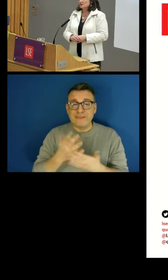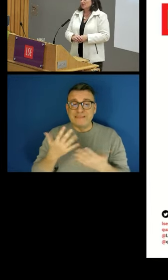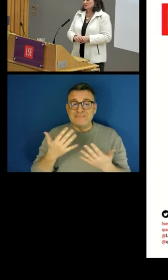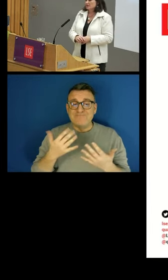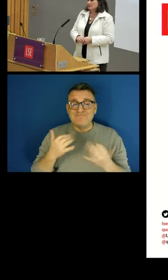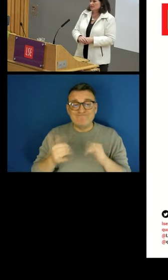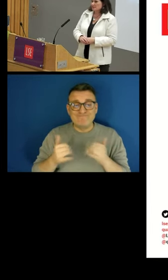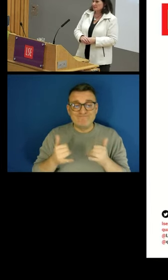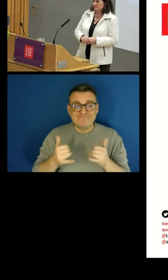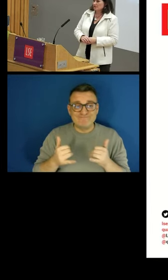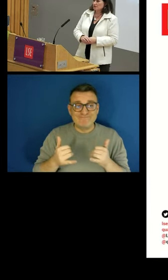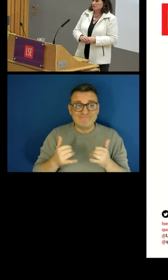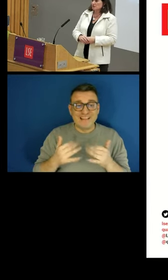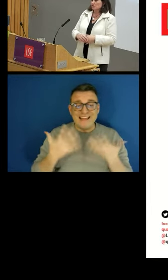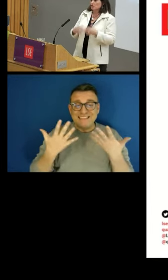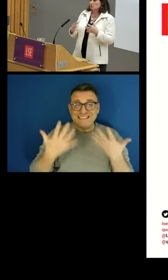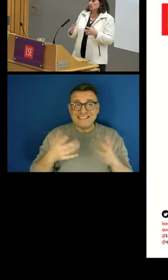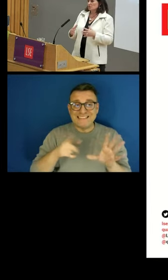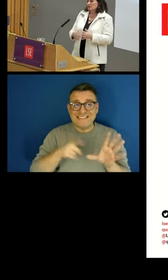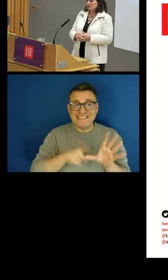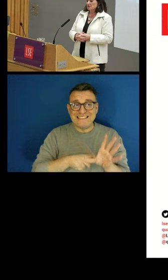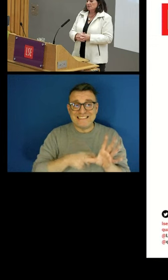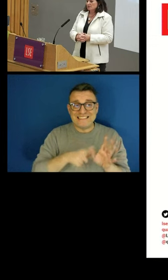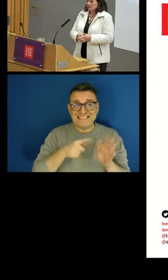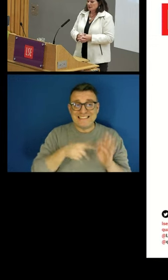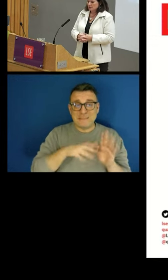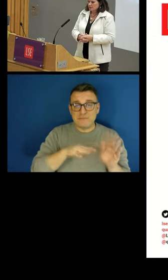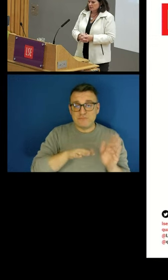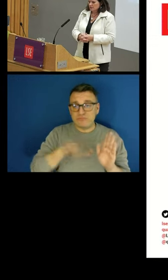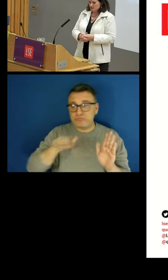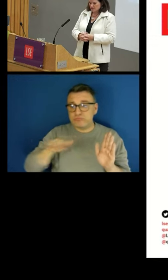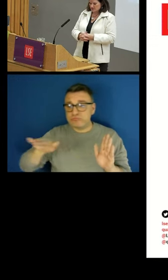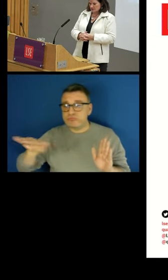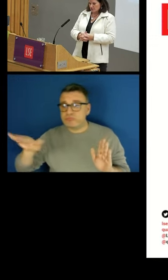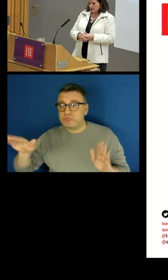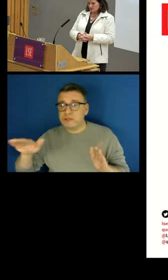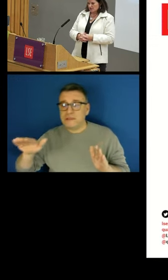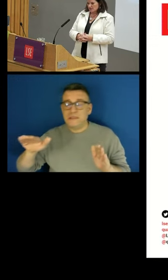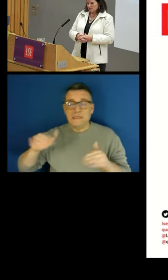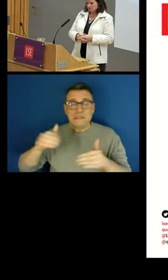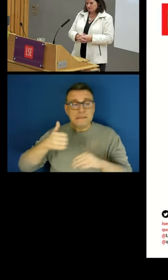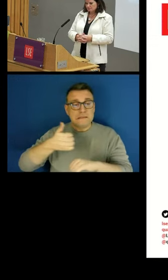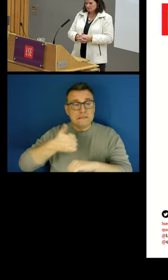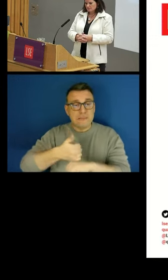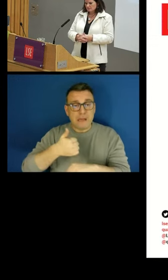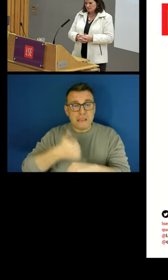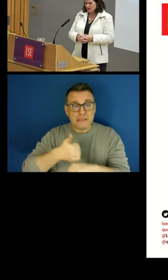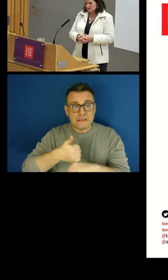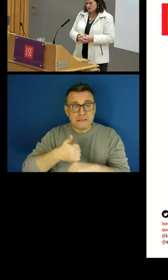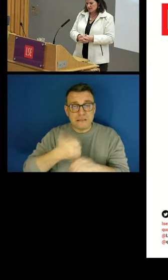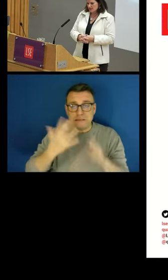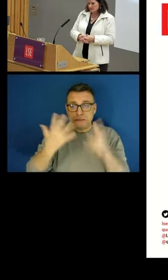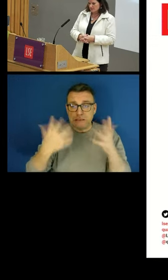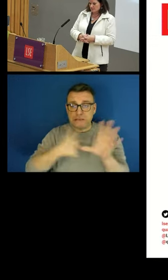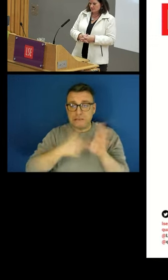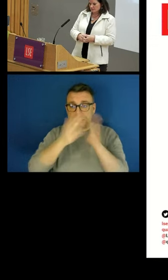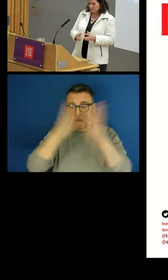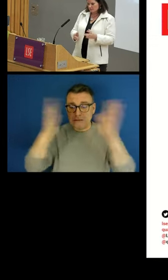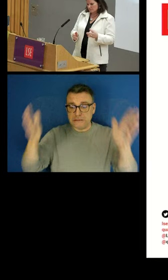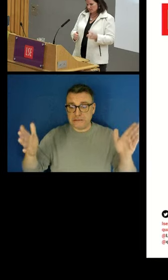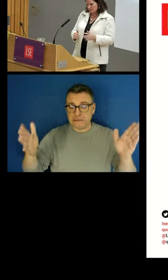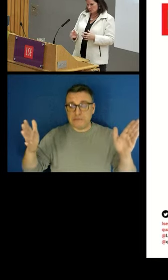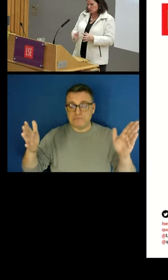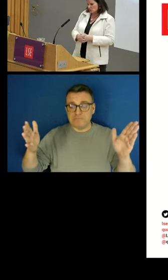increased quite significantly. Deprivation in terms of job stability over the same period of time. And there's a